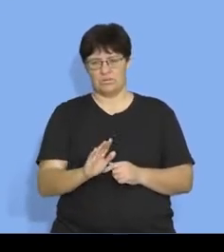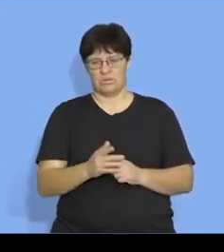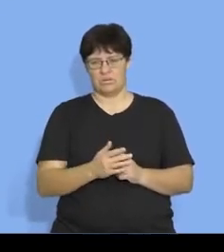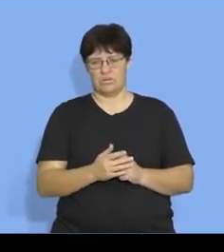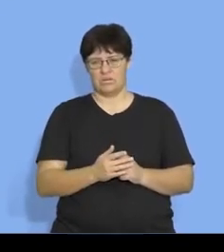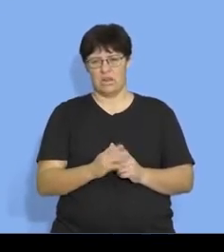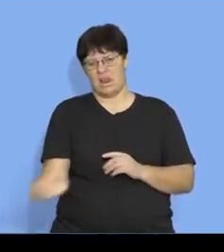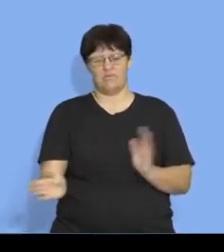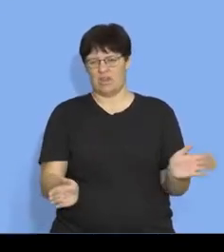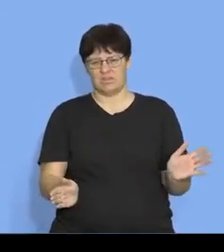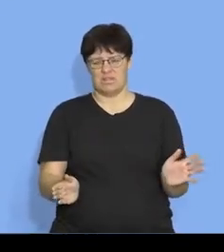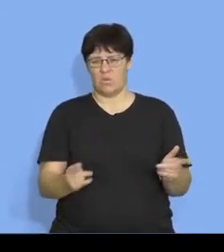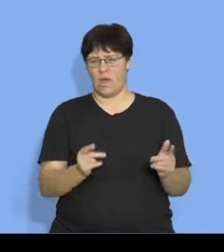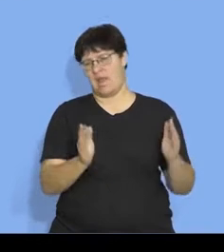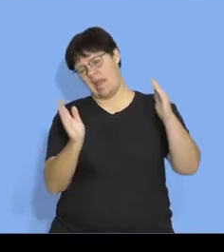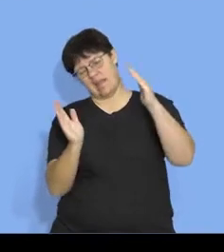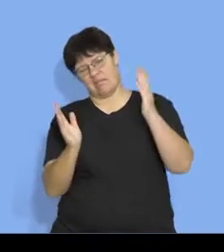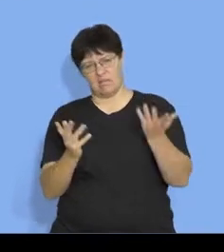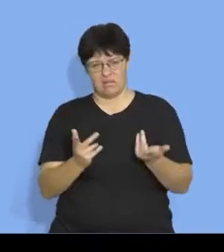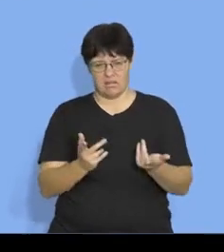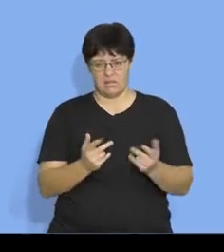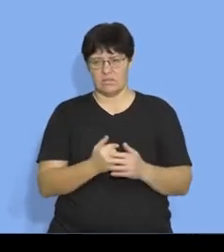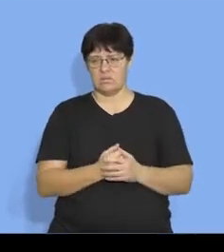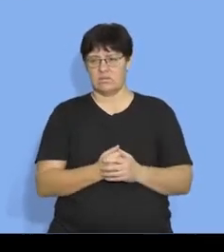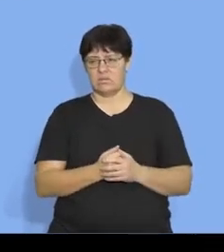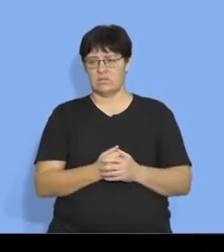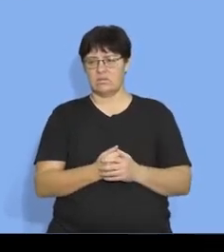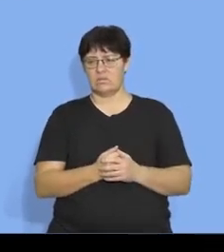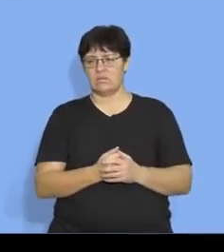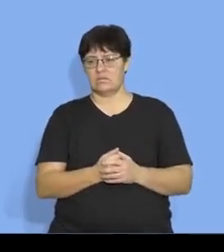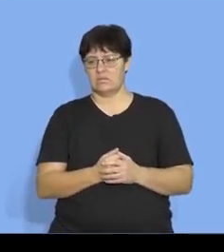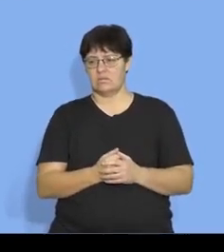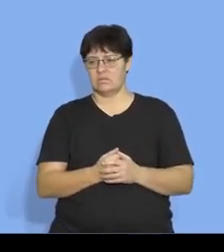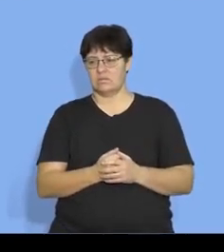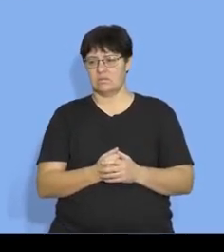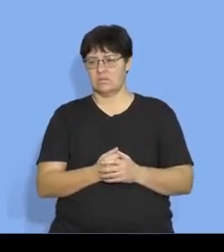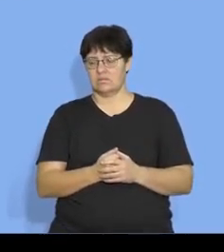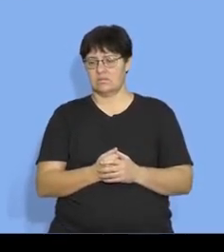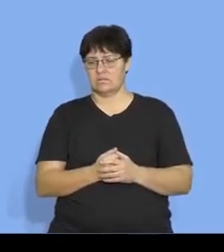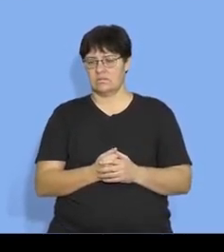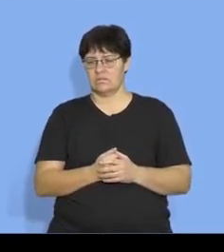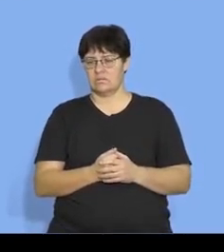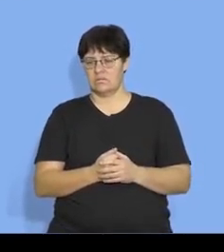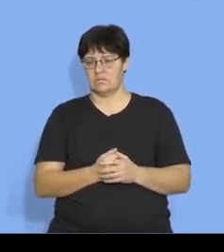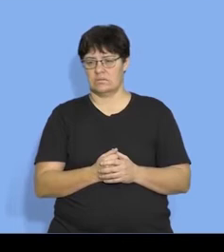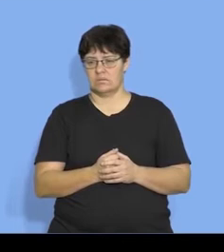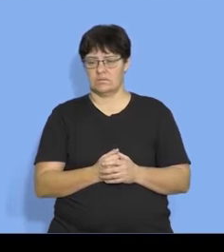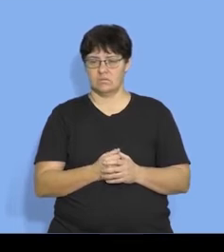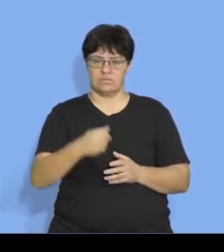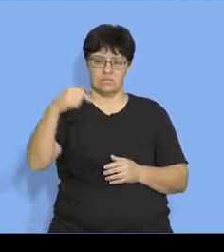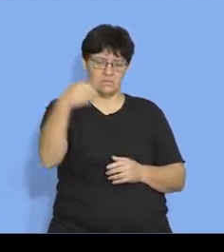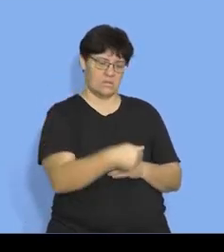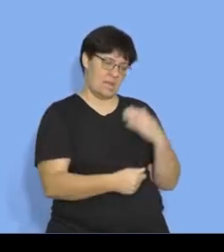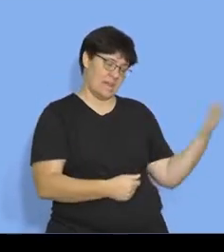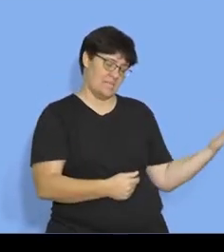left and right because it's a little because it's an angle so what we're going to do is we're going to make that left so we're looking at it from an